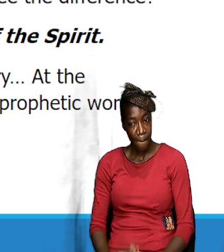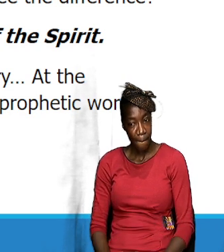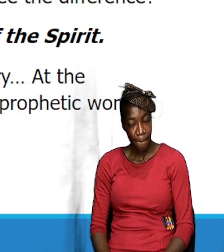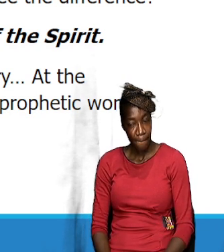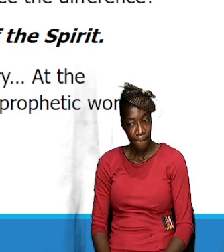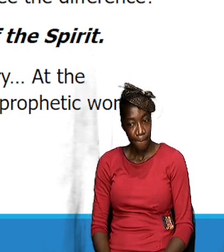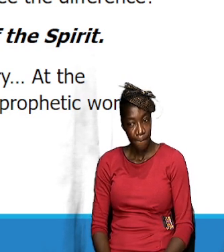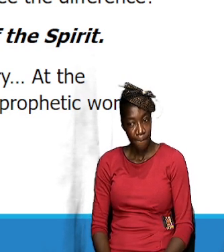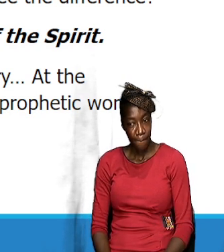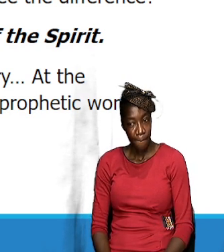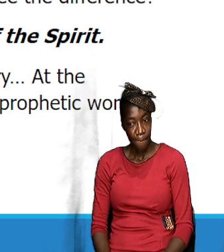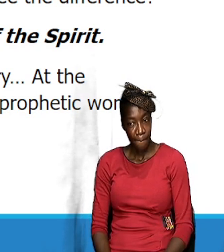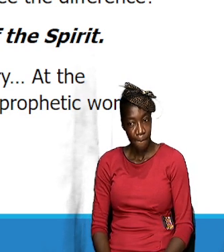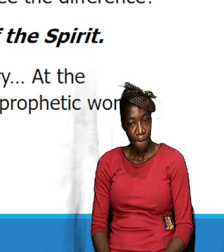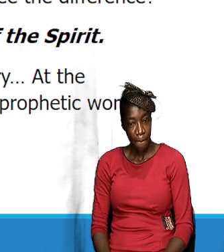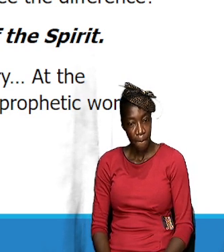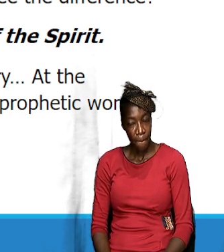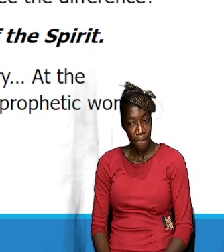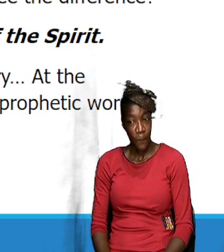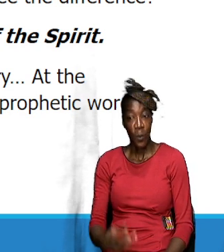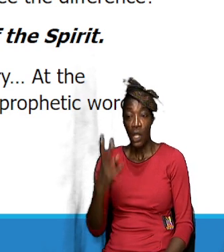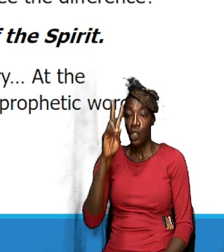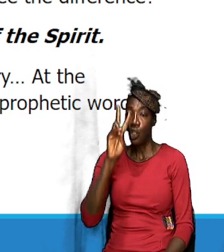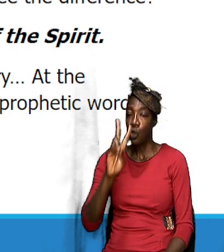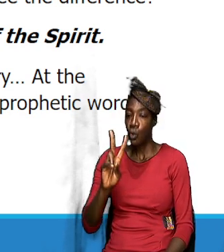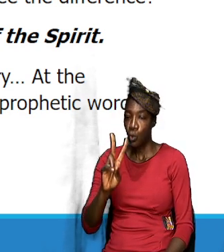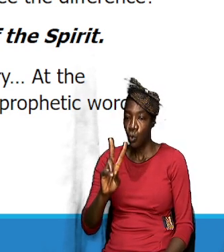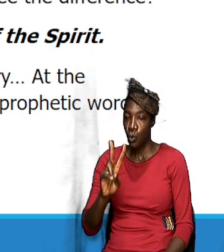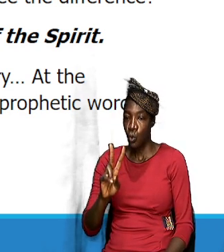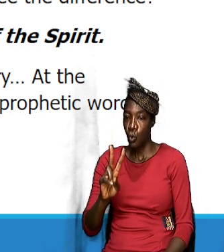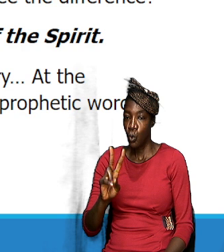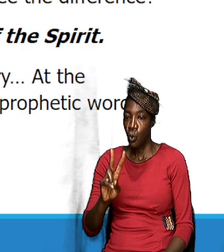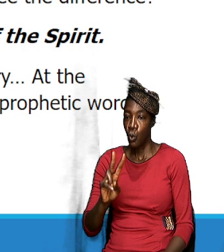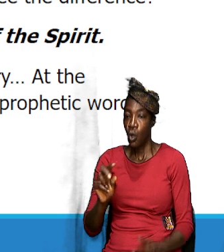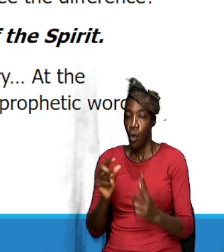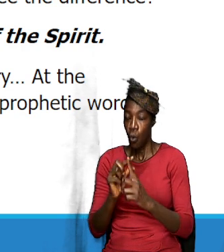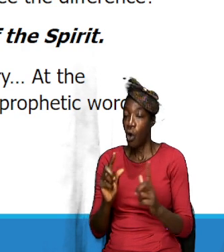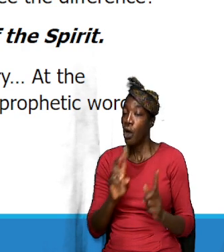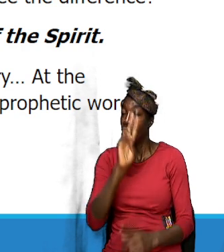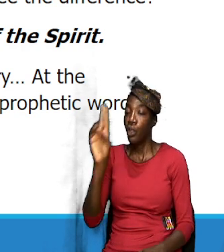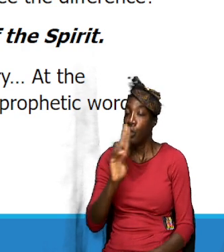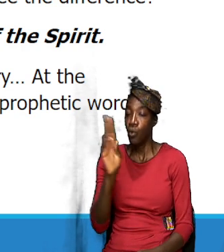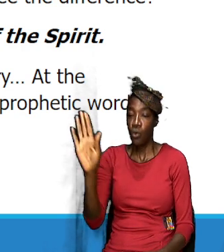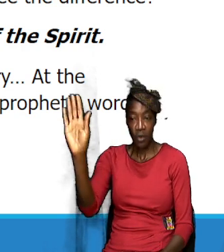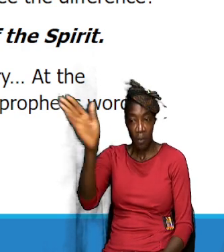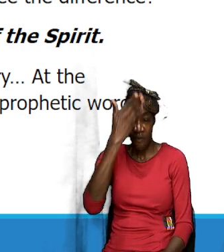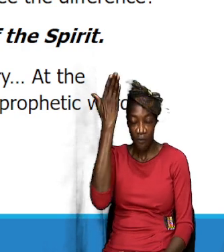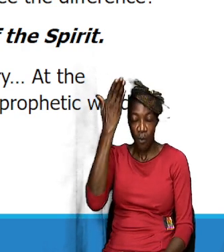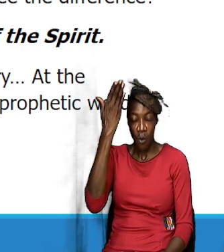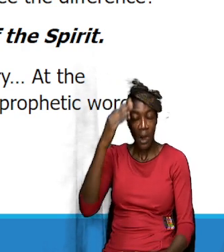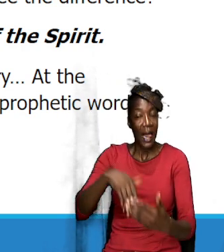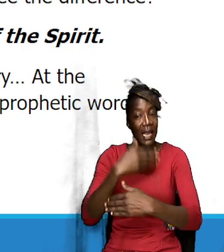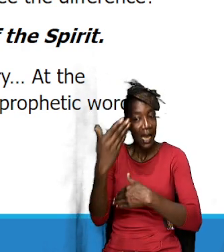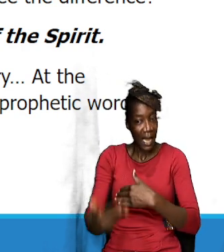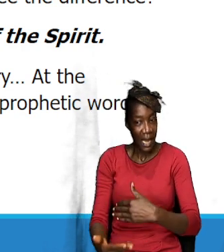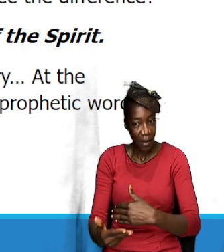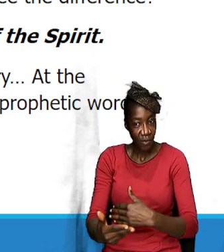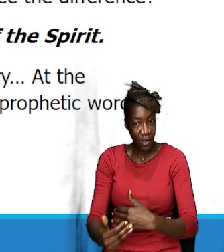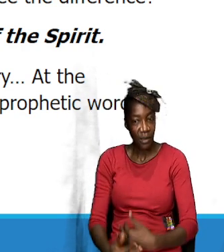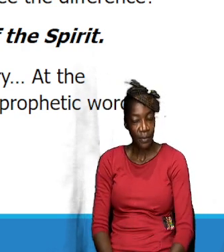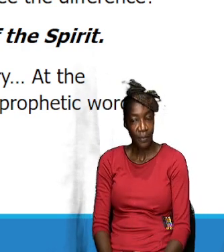the terminologies that was used before and after. And many times, as I said before,